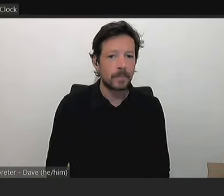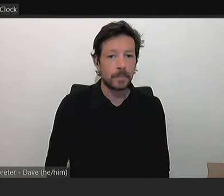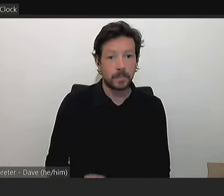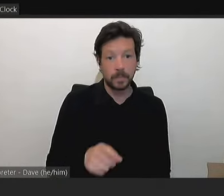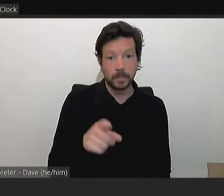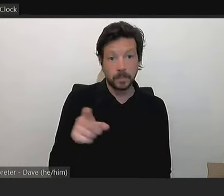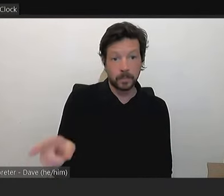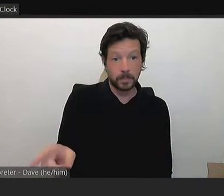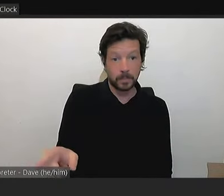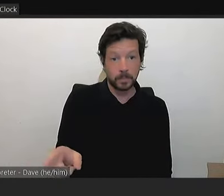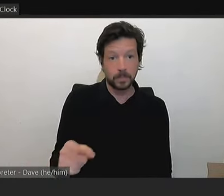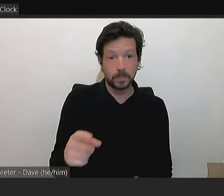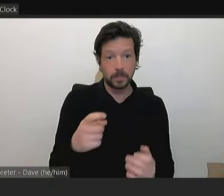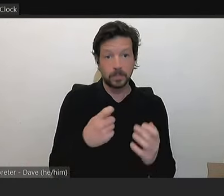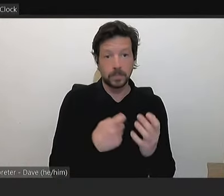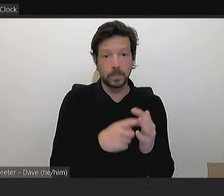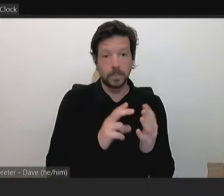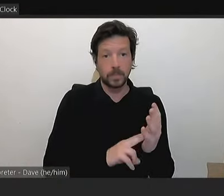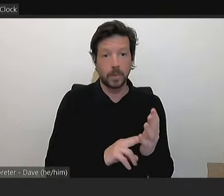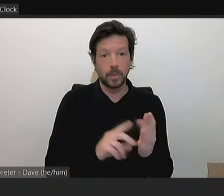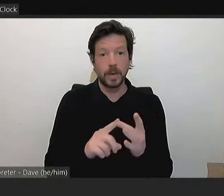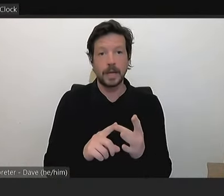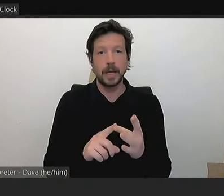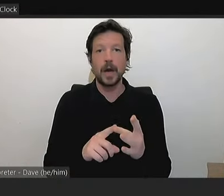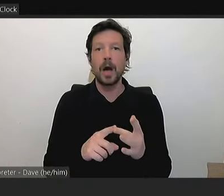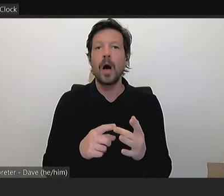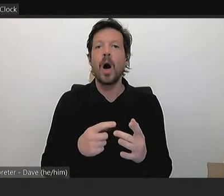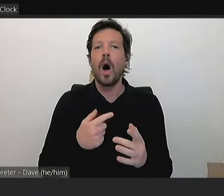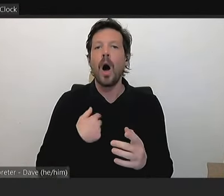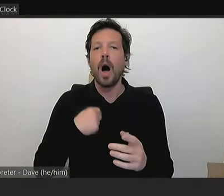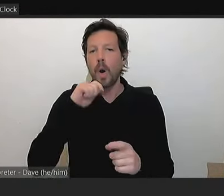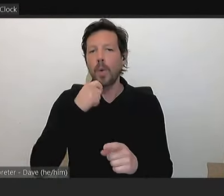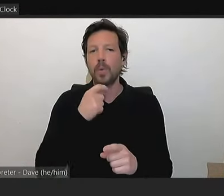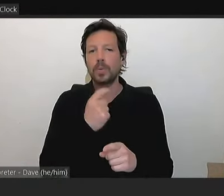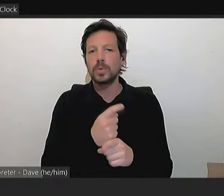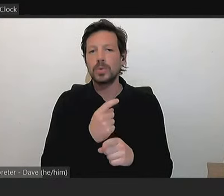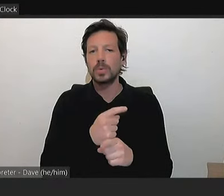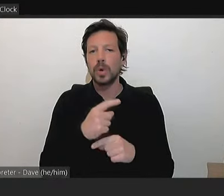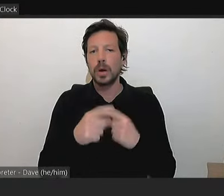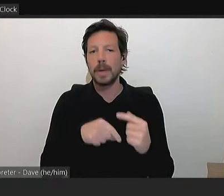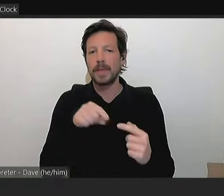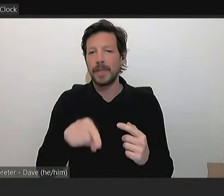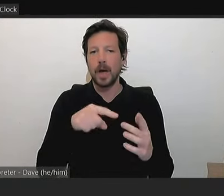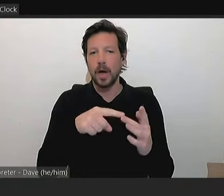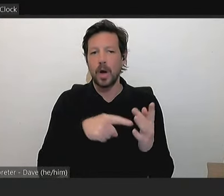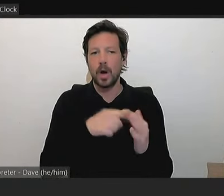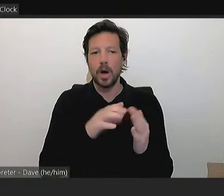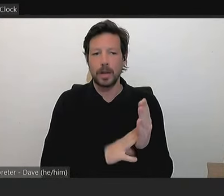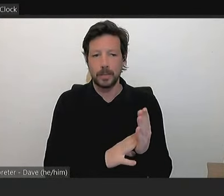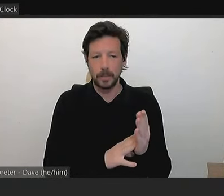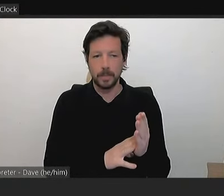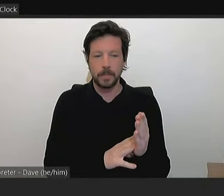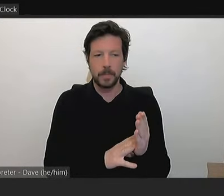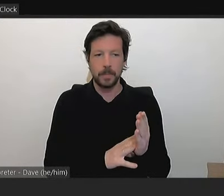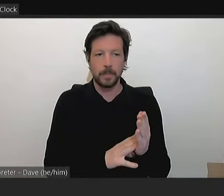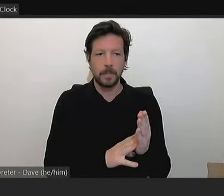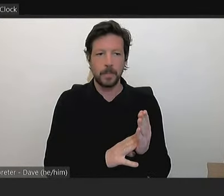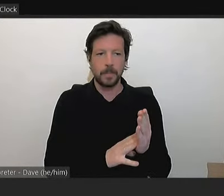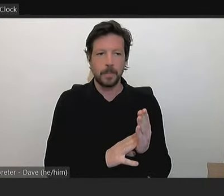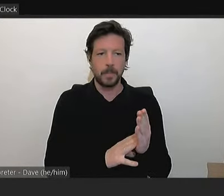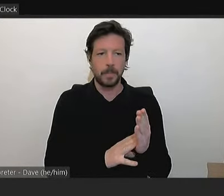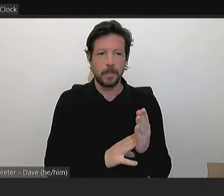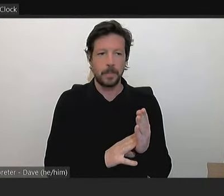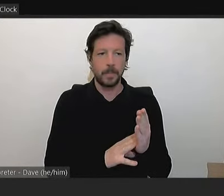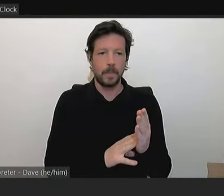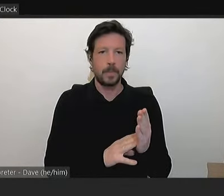Councillor Rennie? I'll speak to the item. It sounds as though Councillor Messina might speak to the item of no consequence which order. But when you're